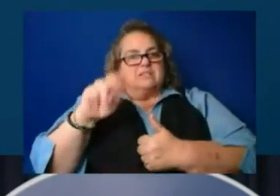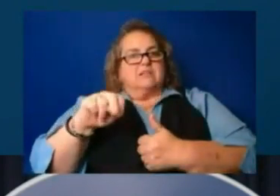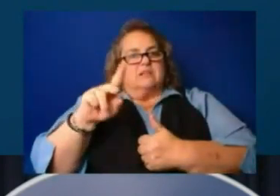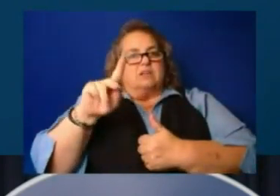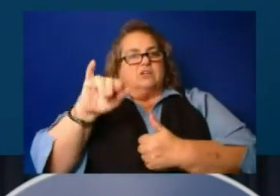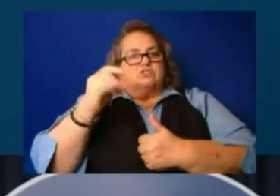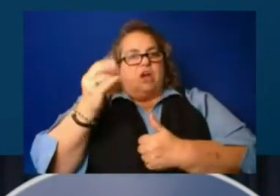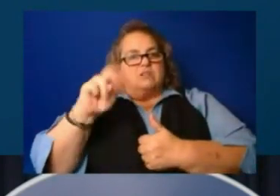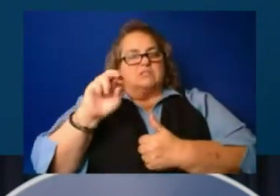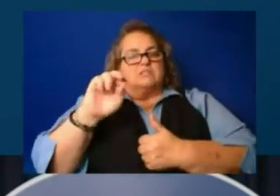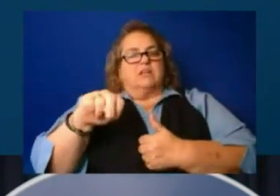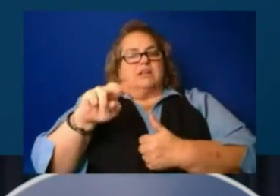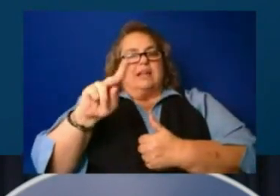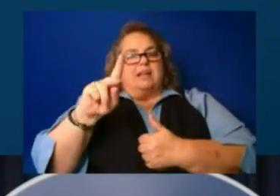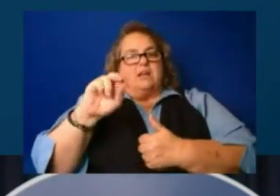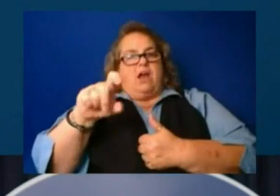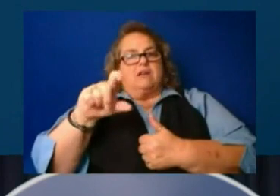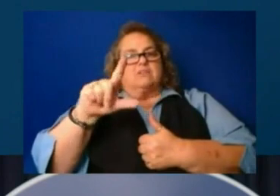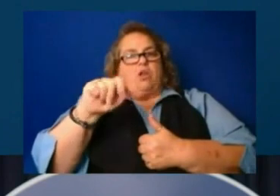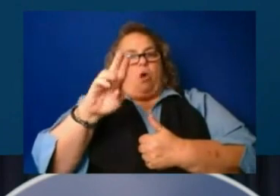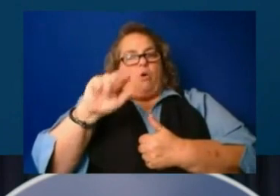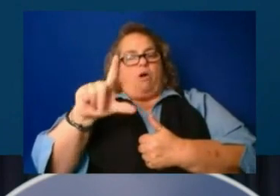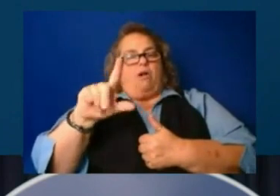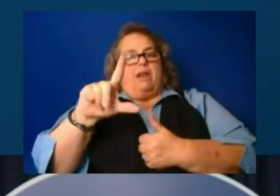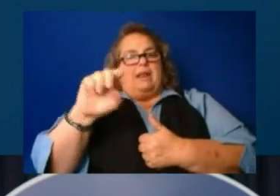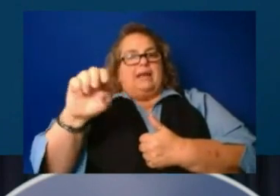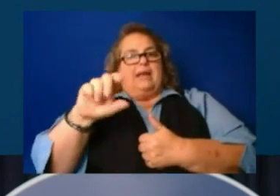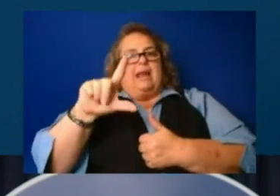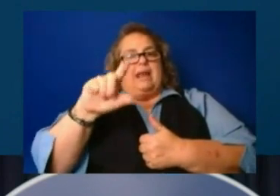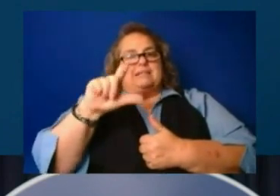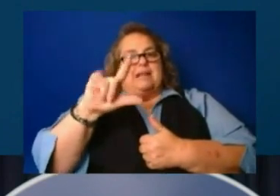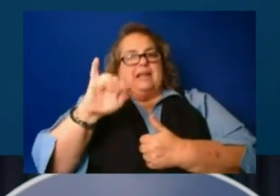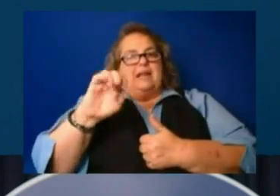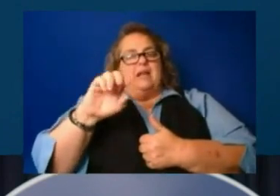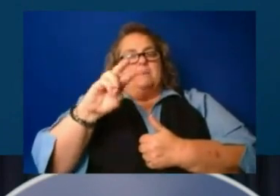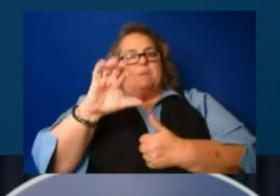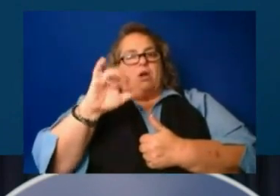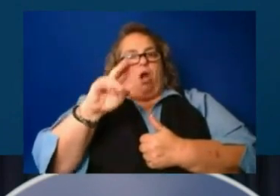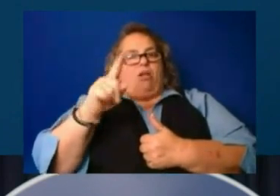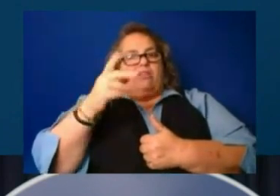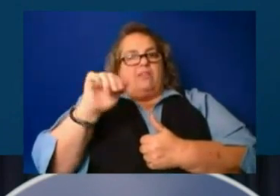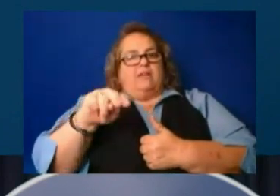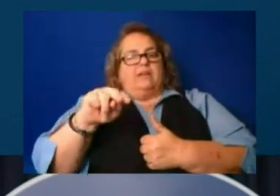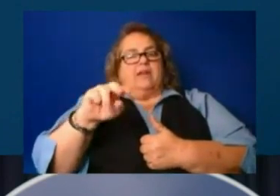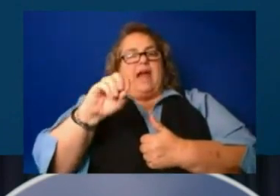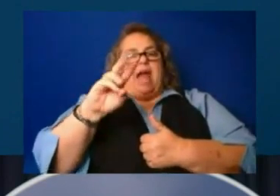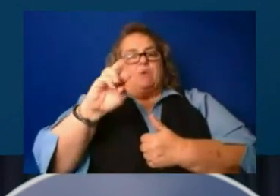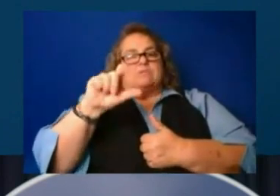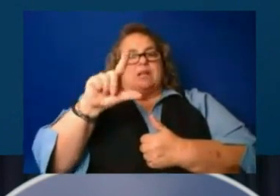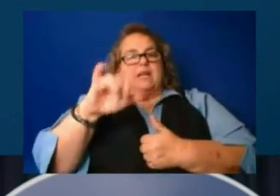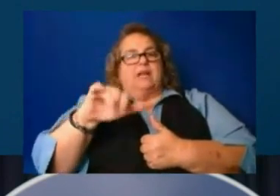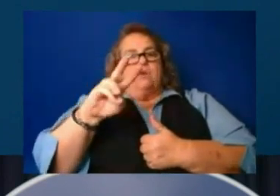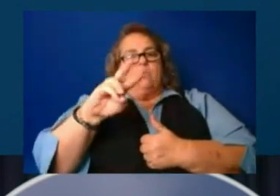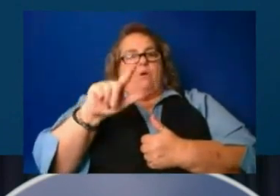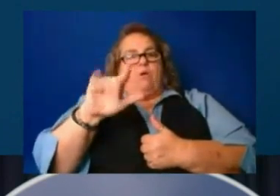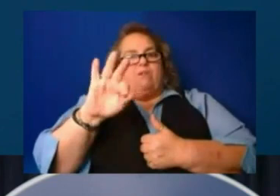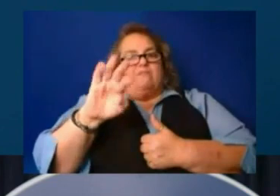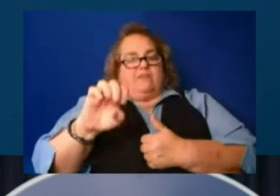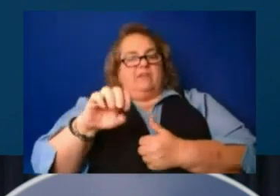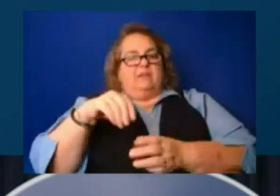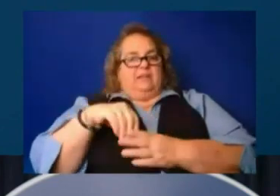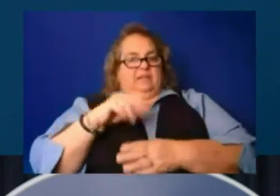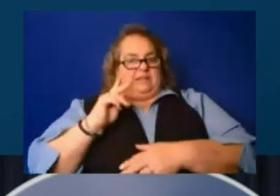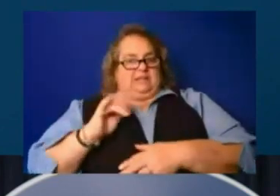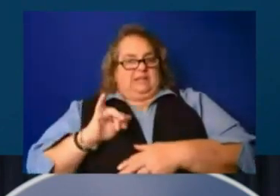Lee, Leslie, McGoffin, Martin, Owsley and Wolf in Kentucky. They, they, uh, approved, uh,